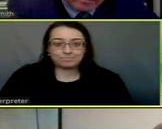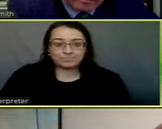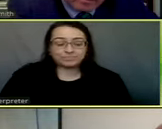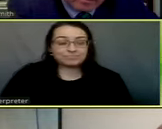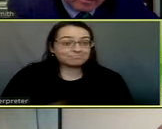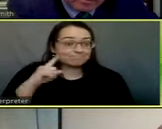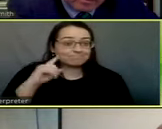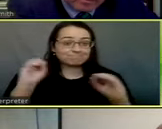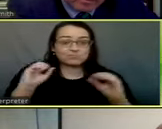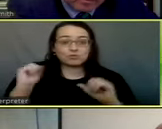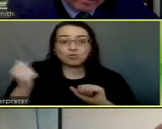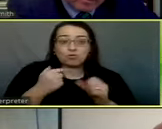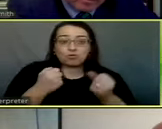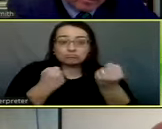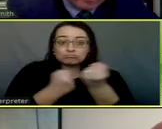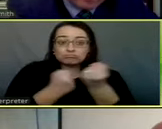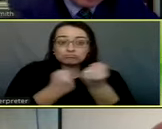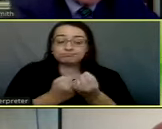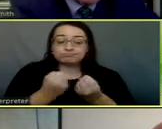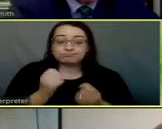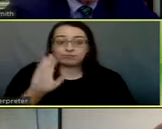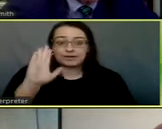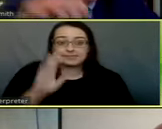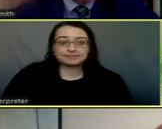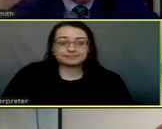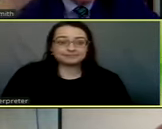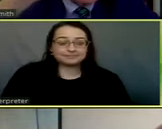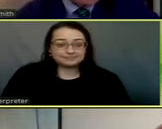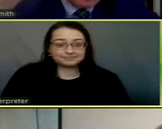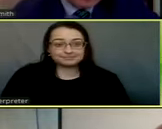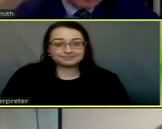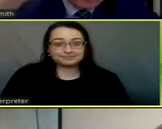Hearing none, all of those in favor of the motion, please raise your hand.